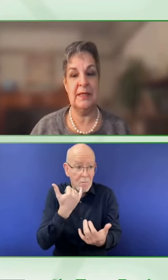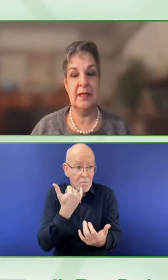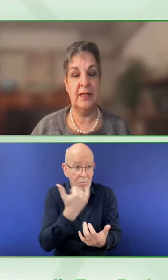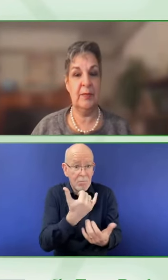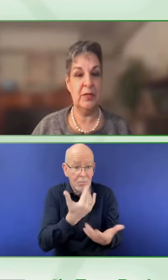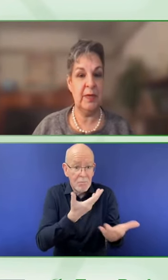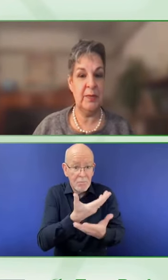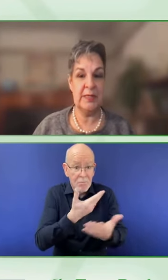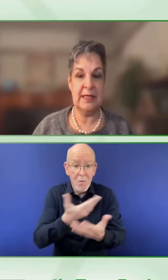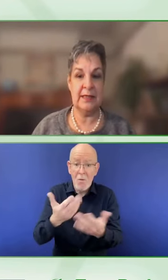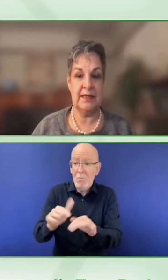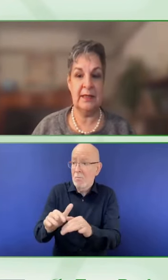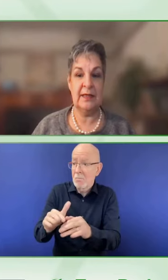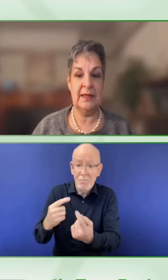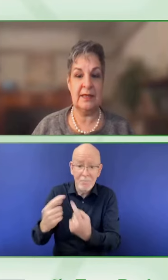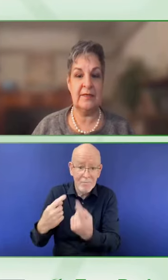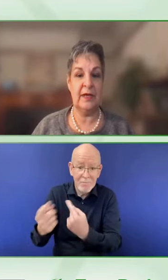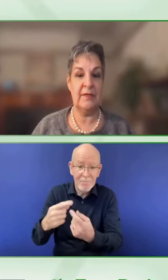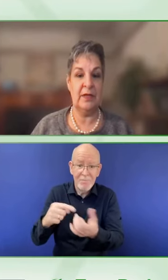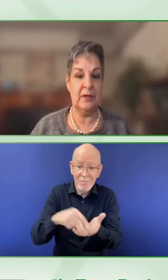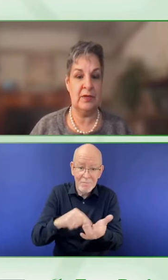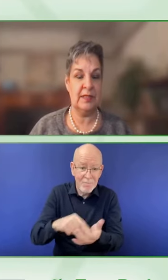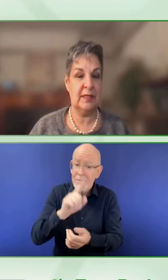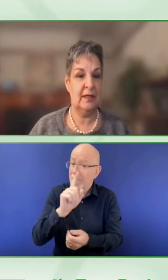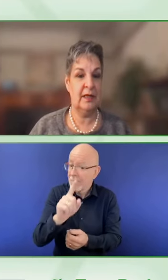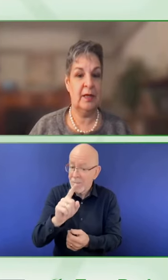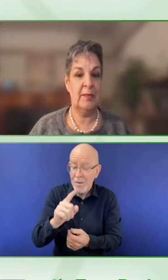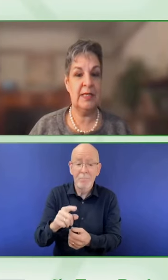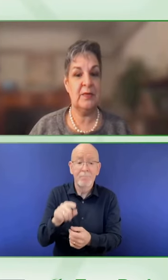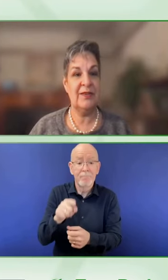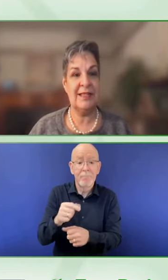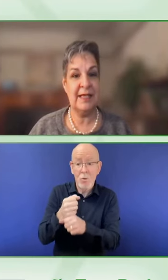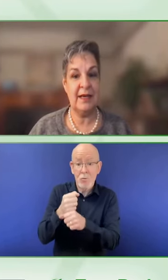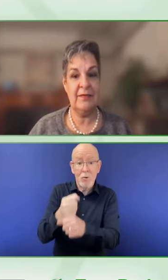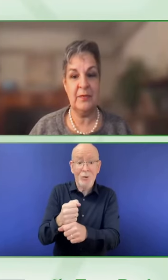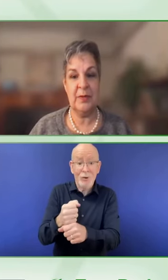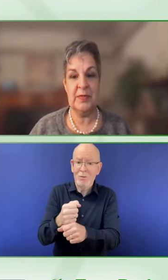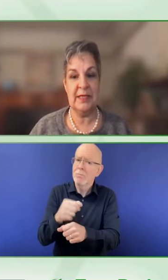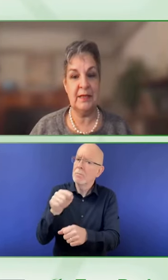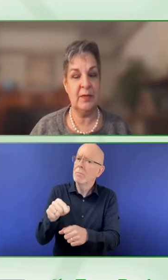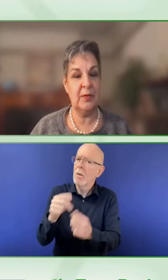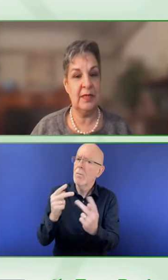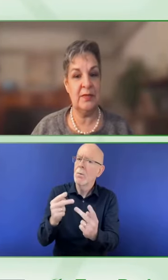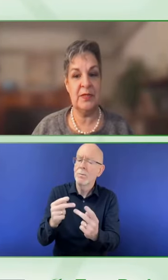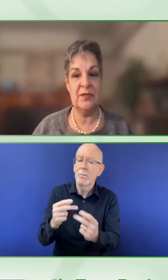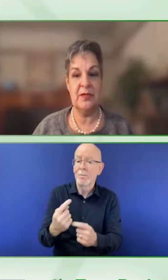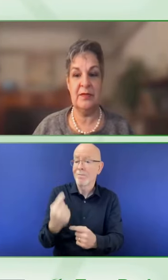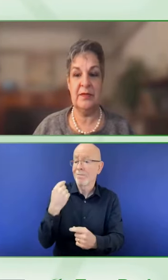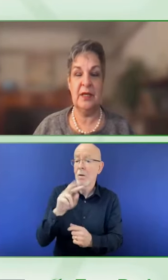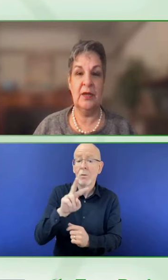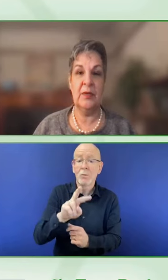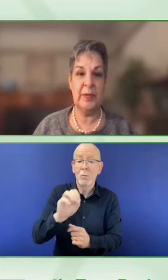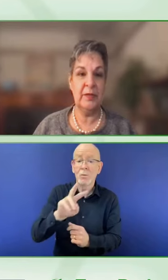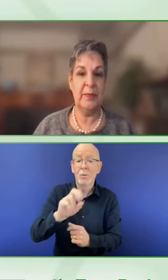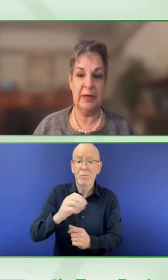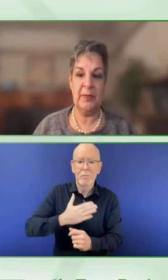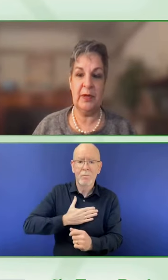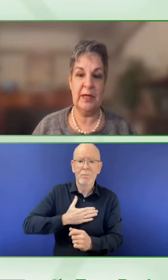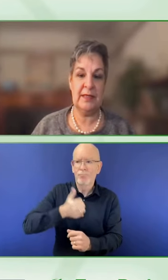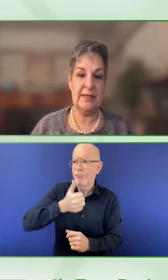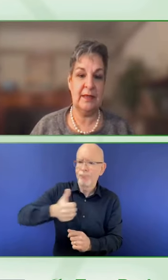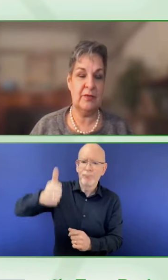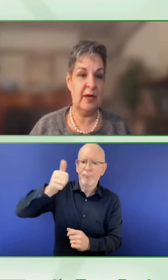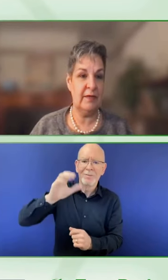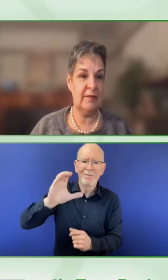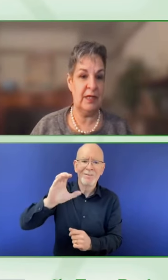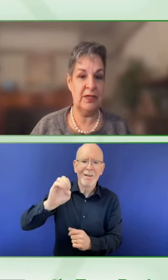disabilities by 20% in the next five years. Because when our staff represent the communities we serve, we'll build better